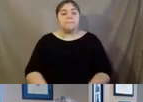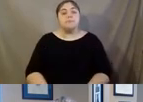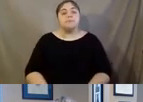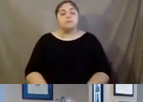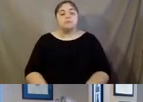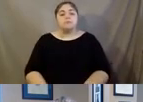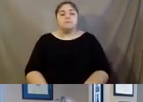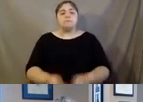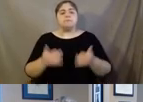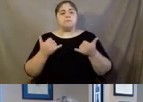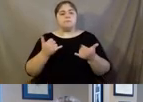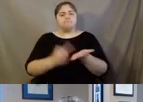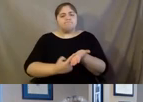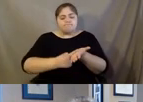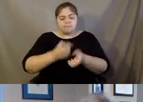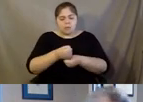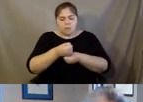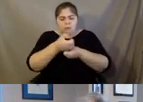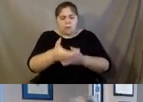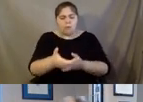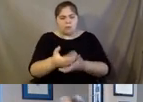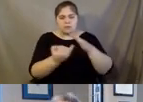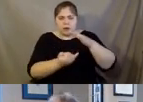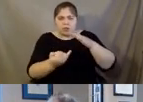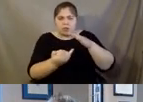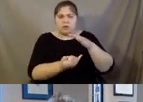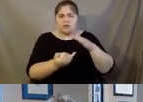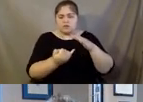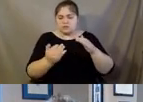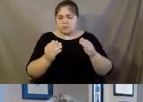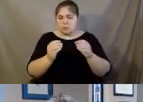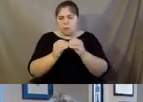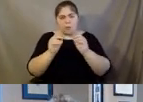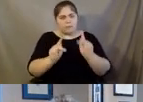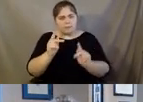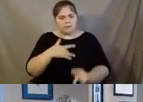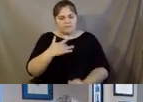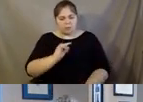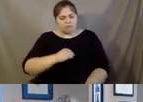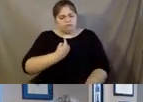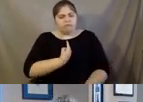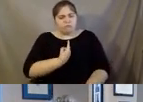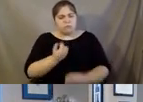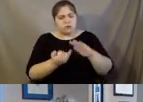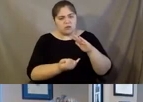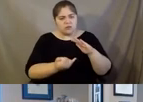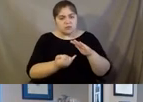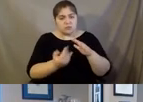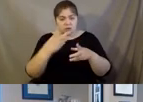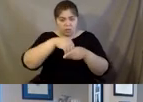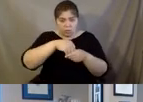Some of the causes for why we're experiencing this higher rate of isolation and loneliness include,